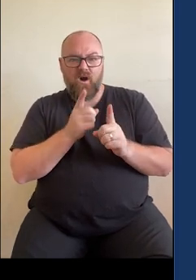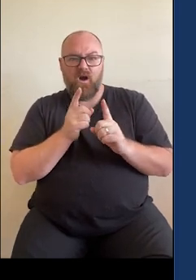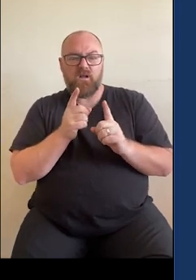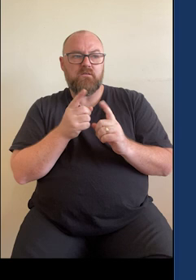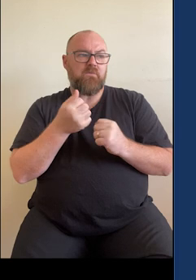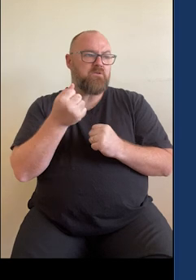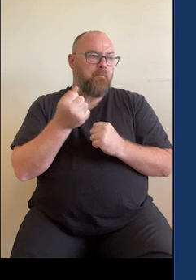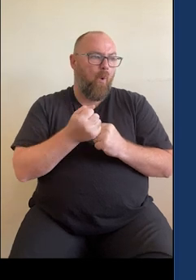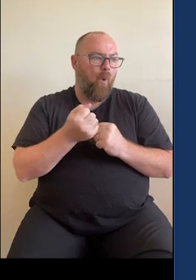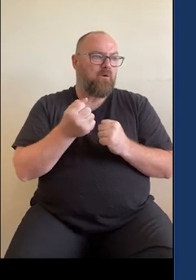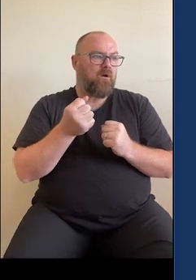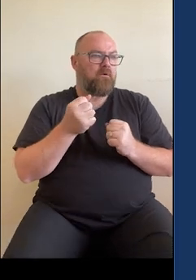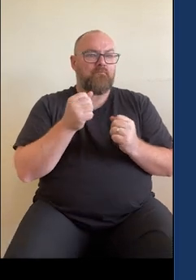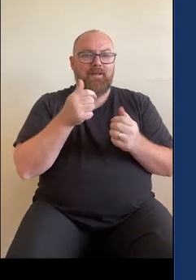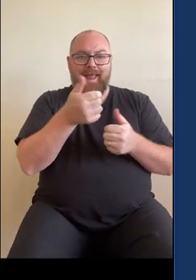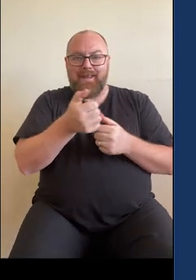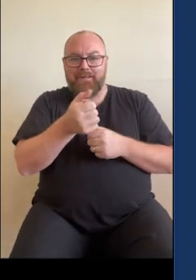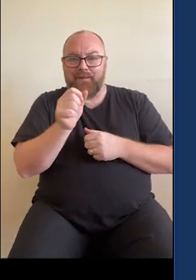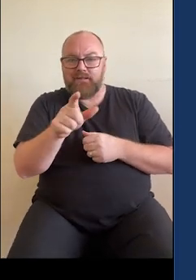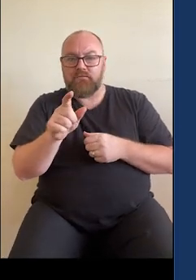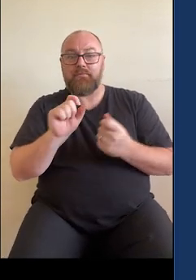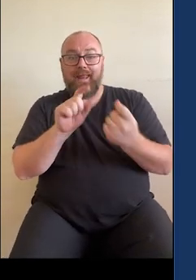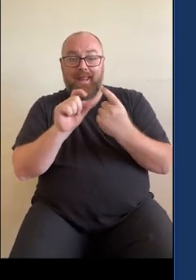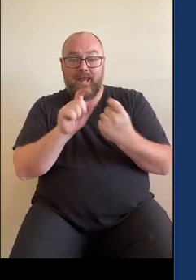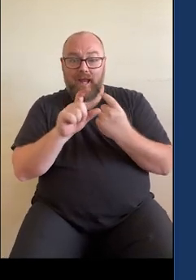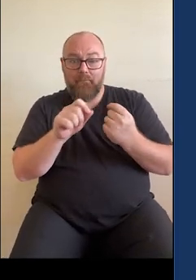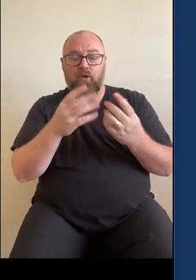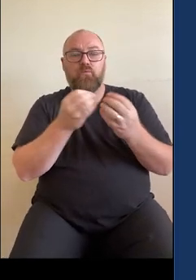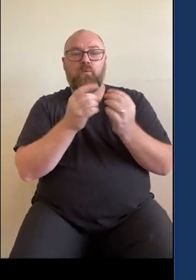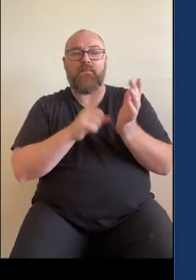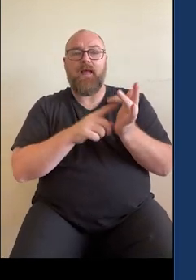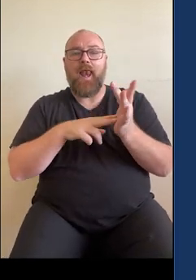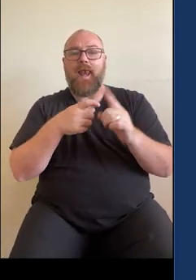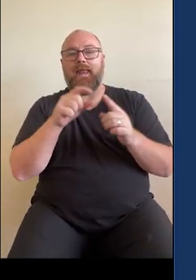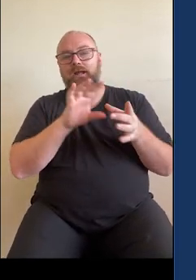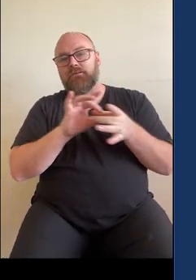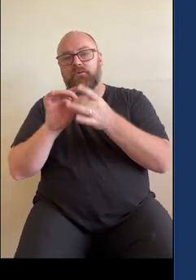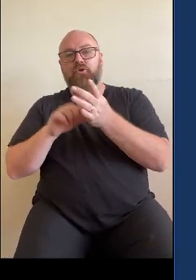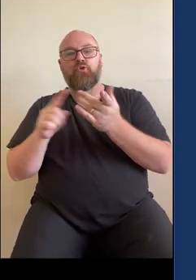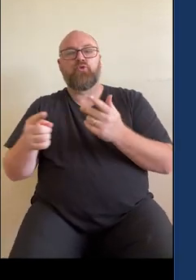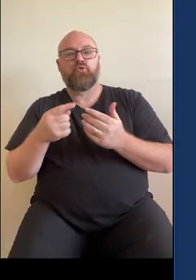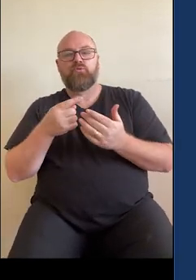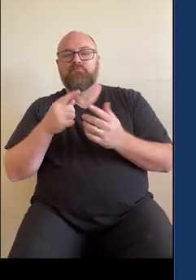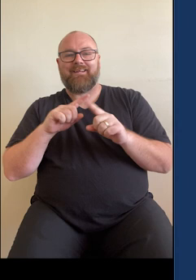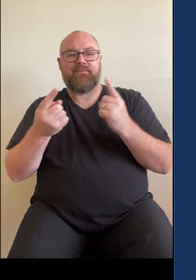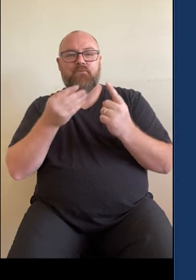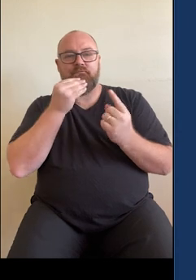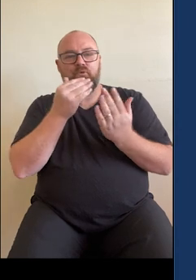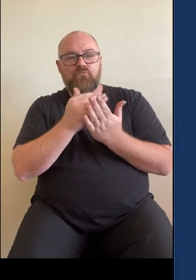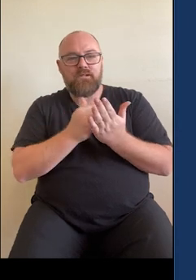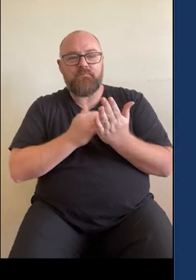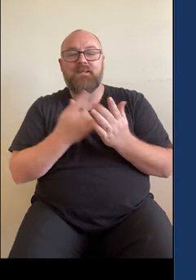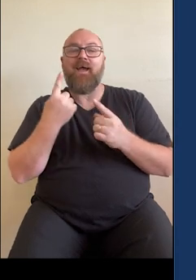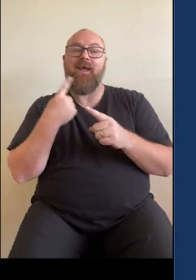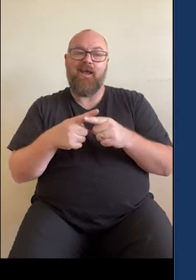via text messages, regular emails including links to recipes and access to the most up-to-date information.